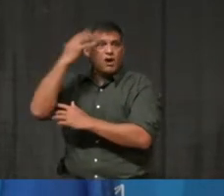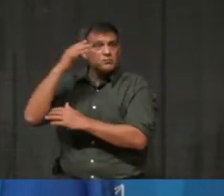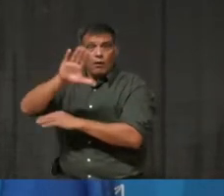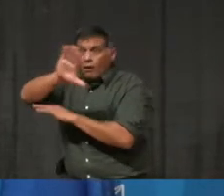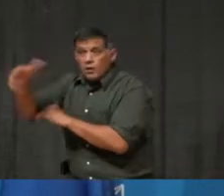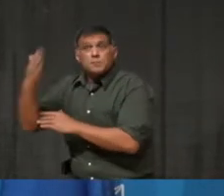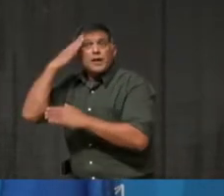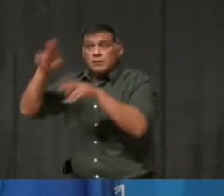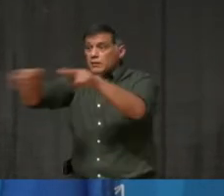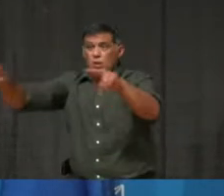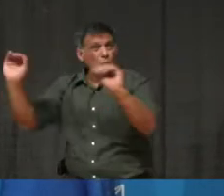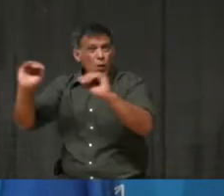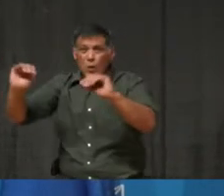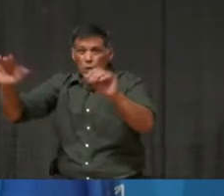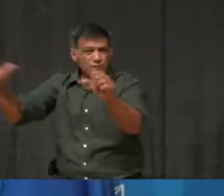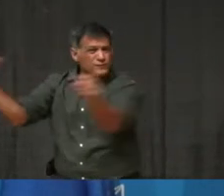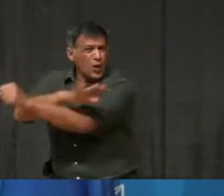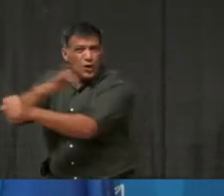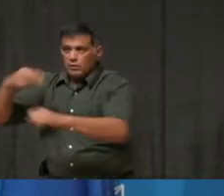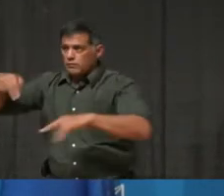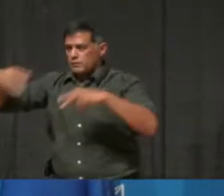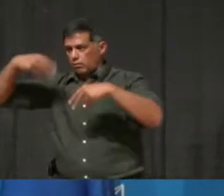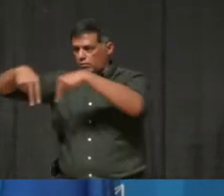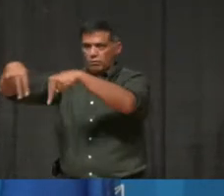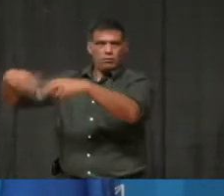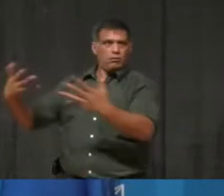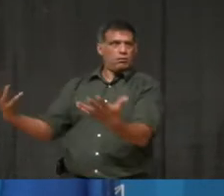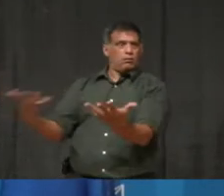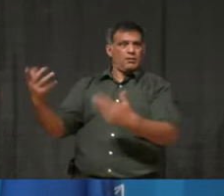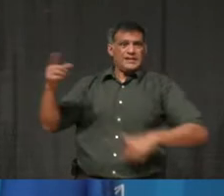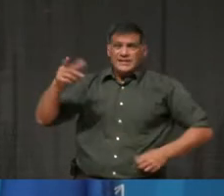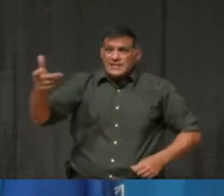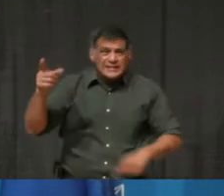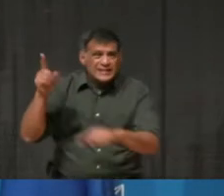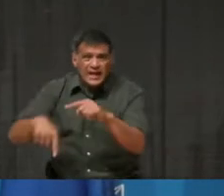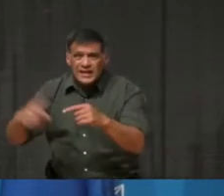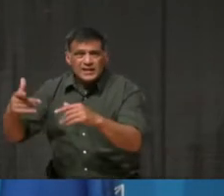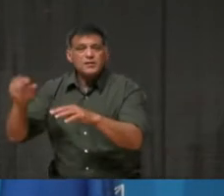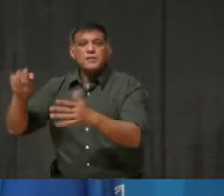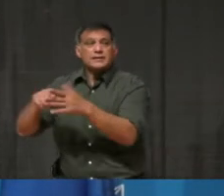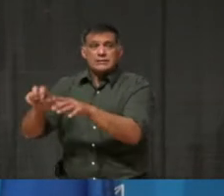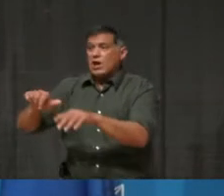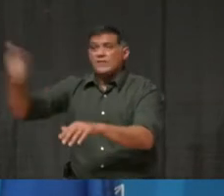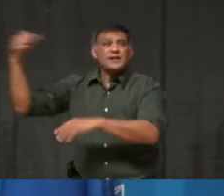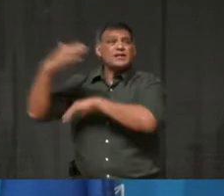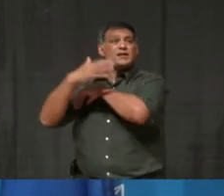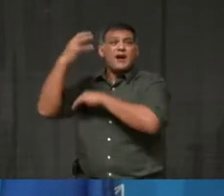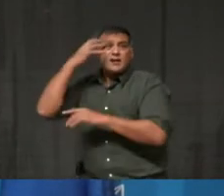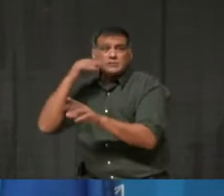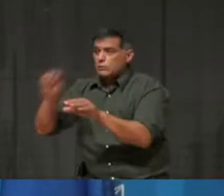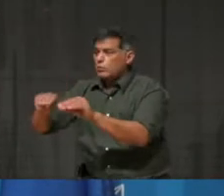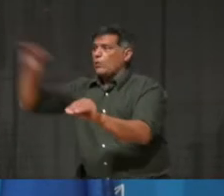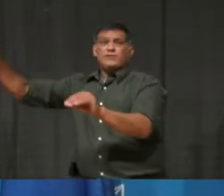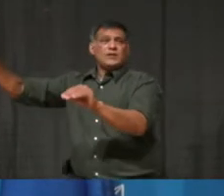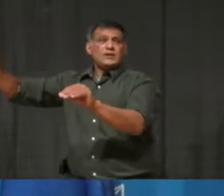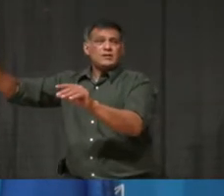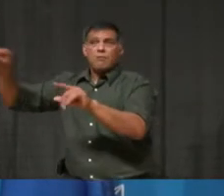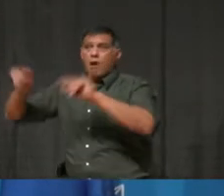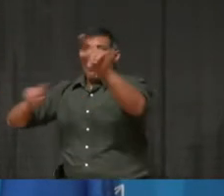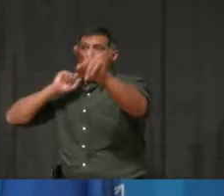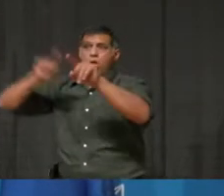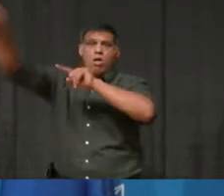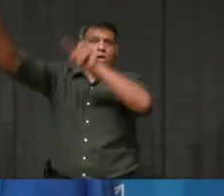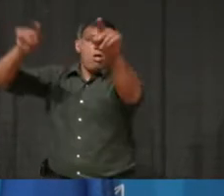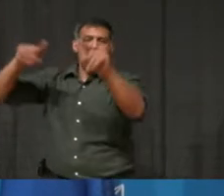patients also being transferred outside of our community. In these moments, we need to act decisively and quickly to